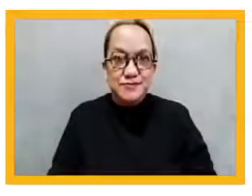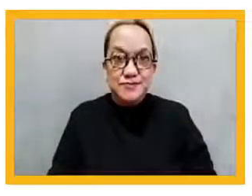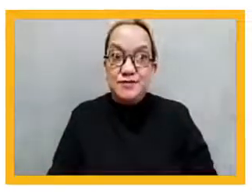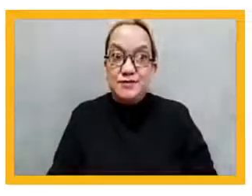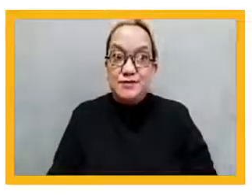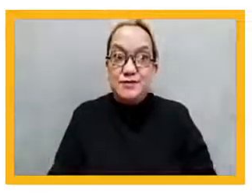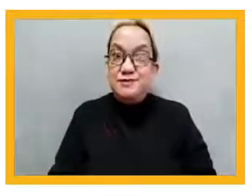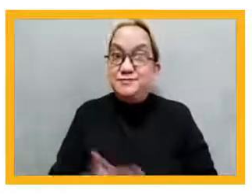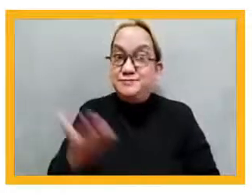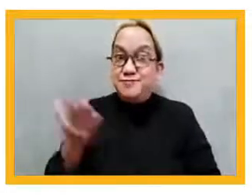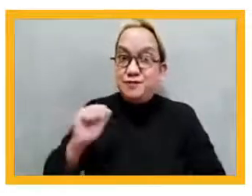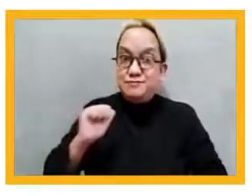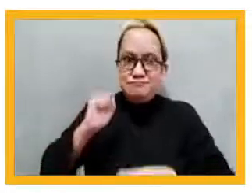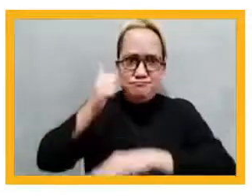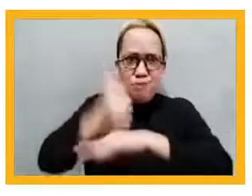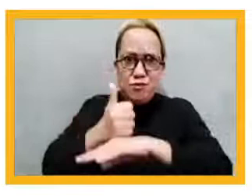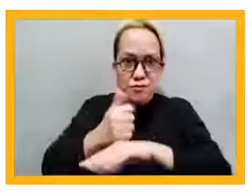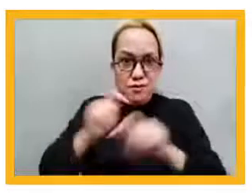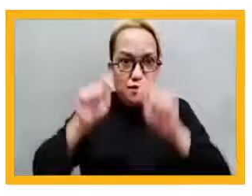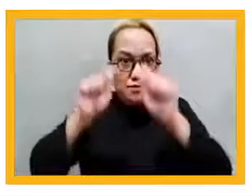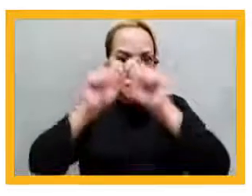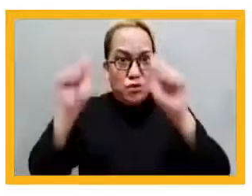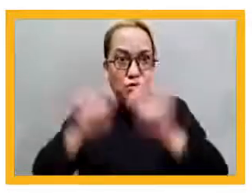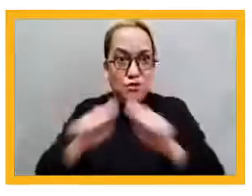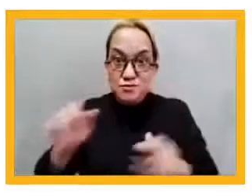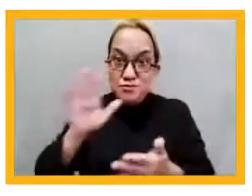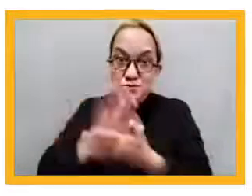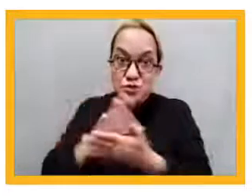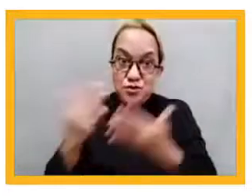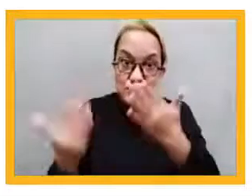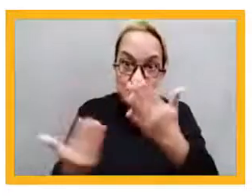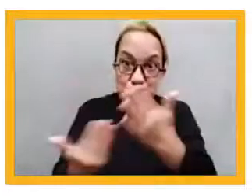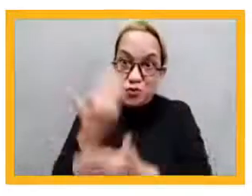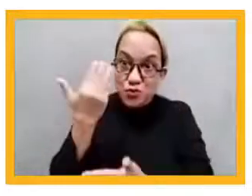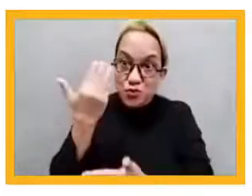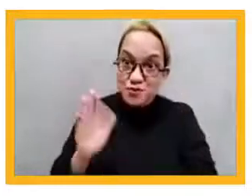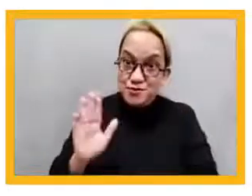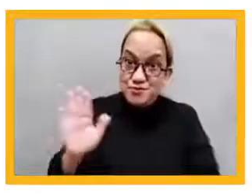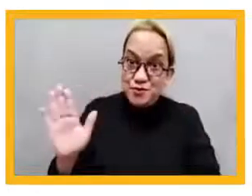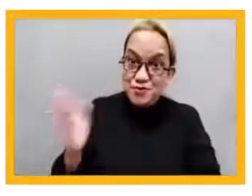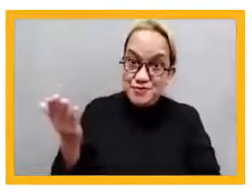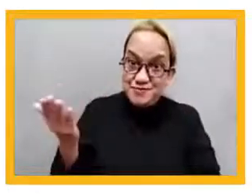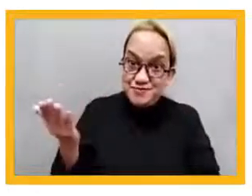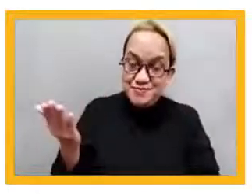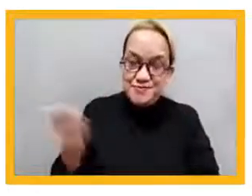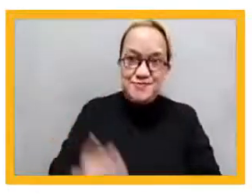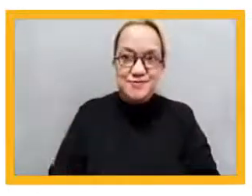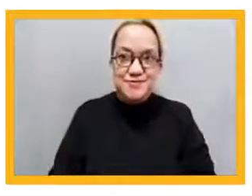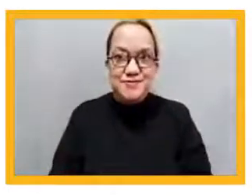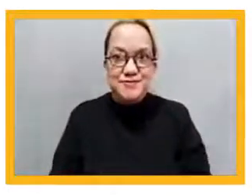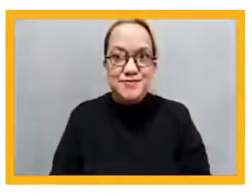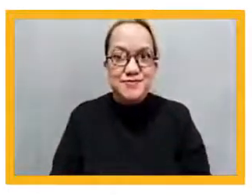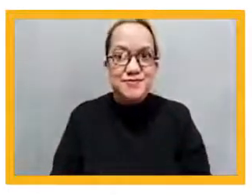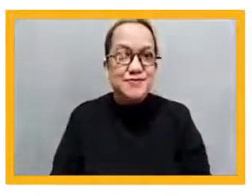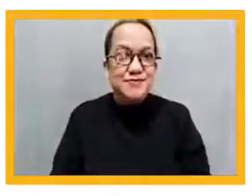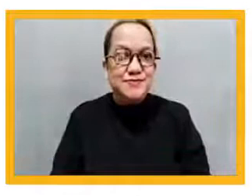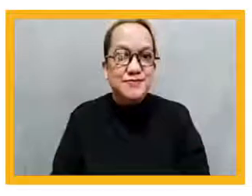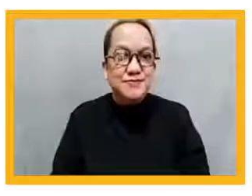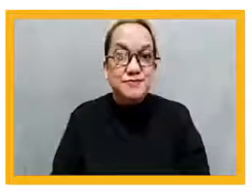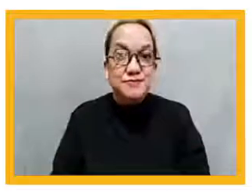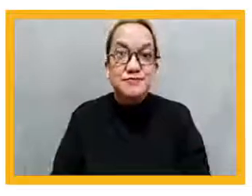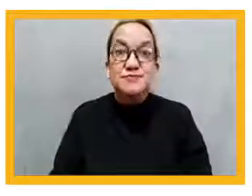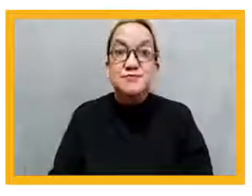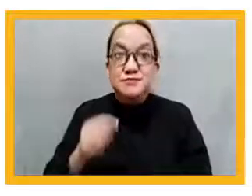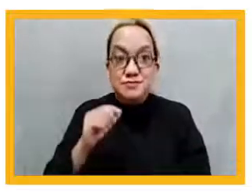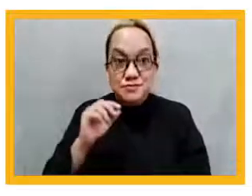She is a laureate of the first edition of the Yidan Prize for Education Development that was in 2017, as well as a 2013